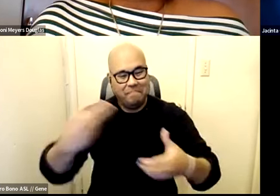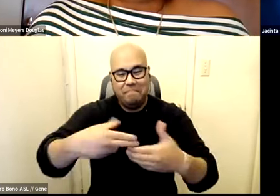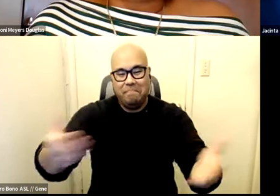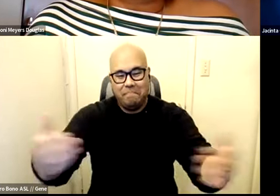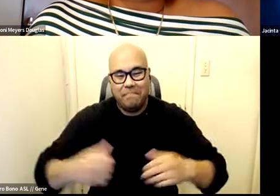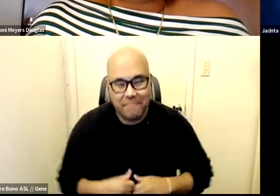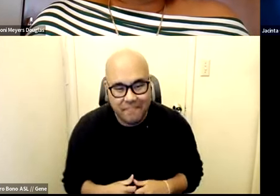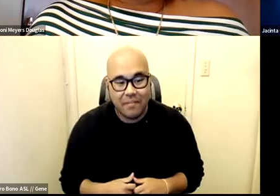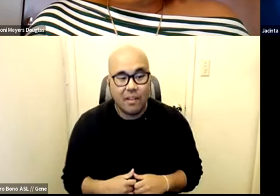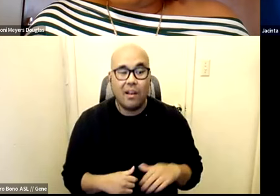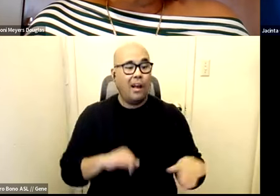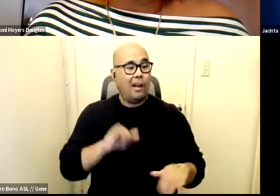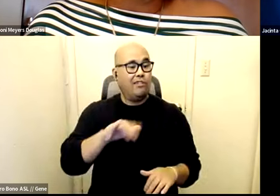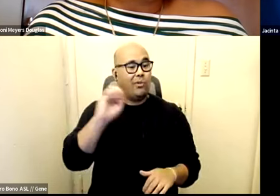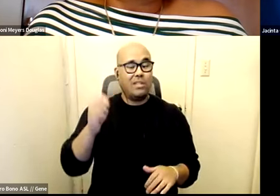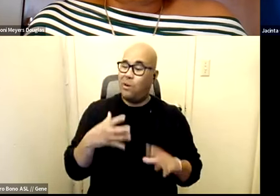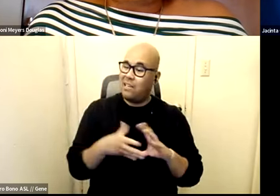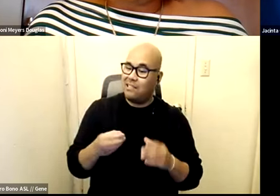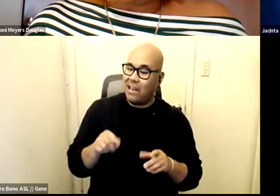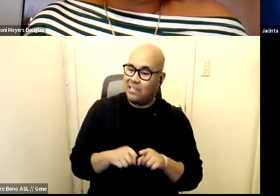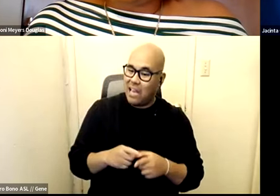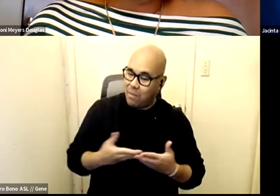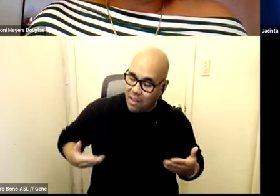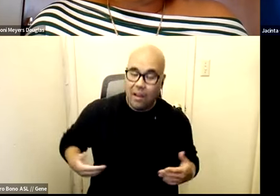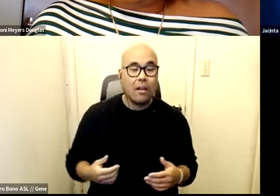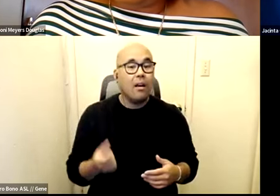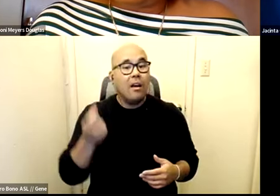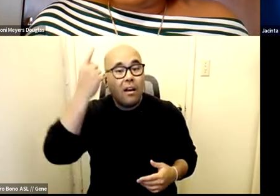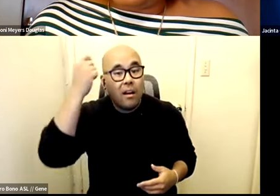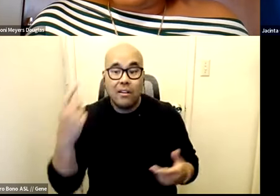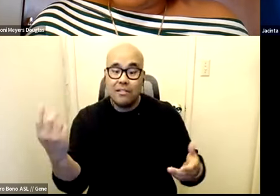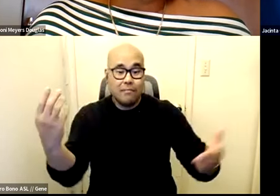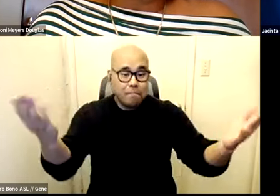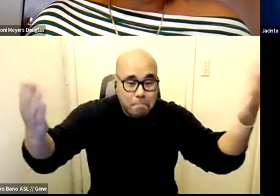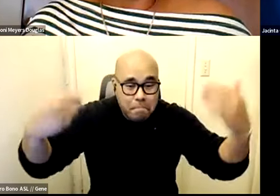Joyce, I was going to say the same thing. are we doing for everybody else? Come on.